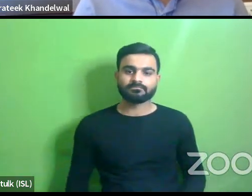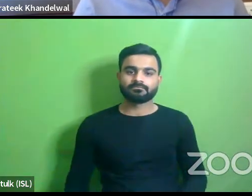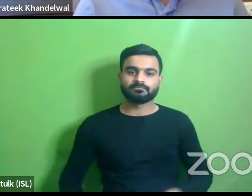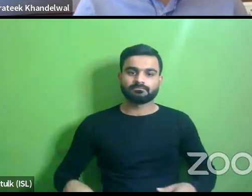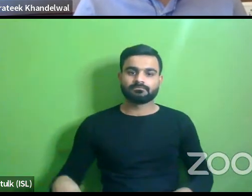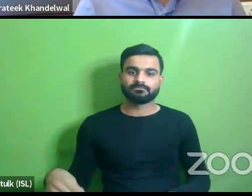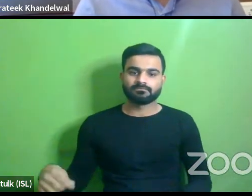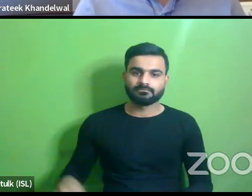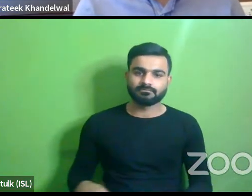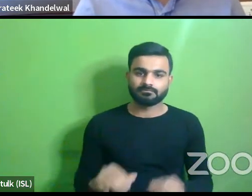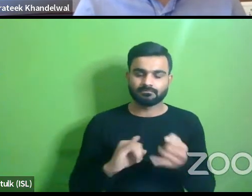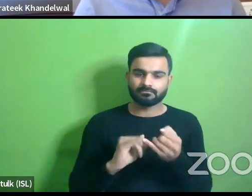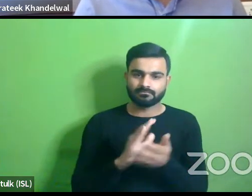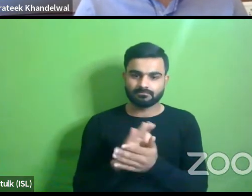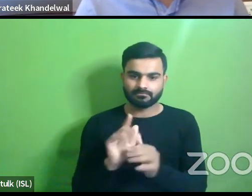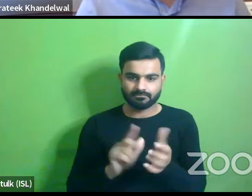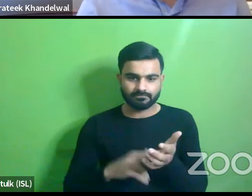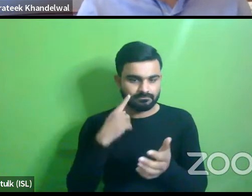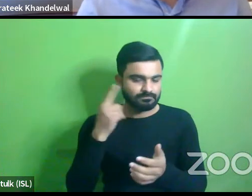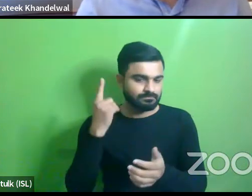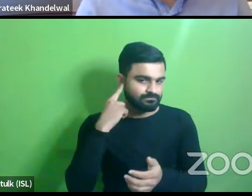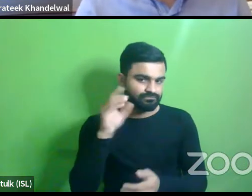dr shalini we can't hear you